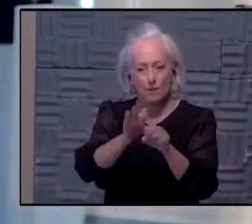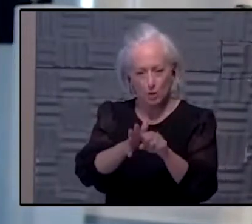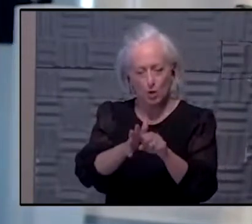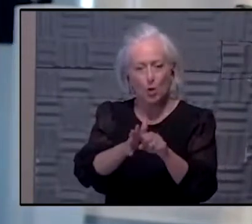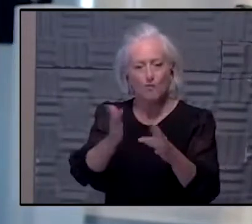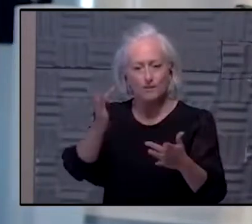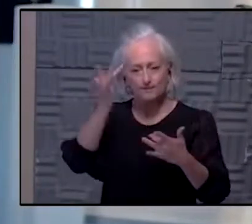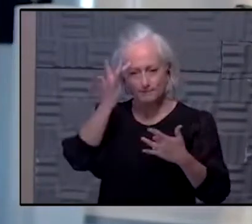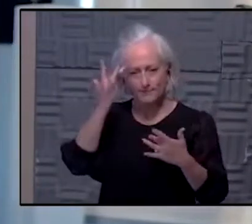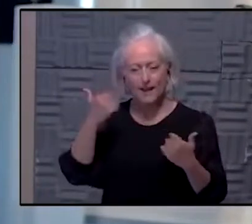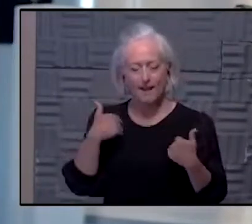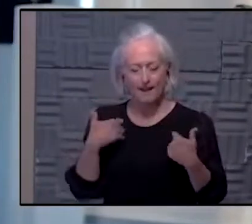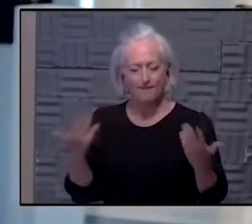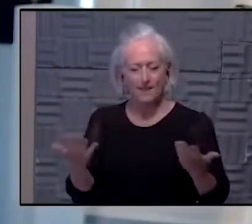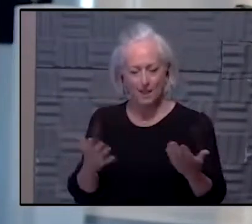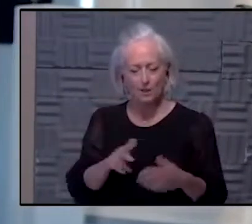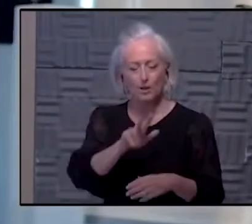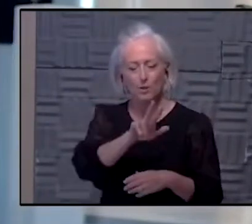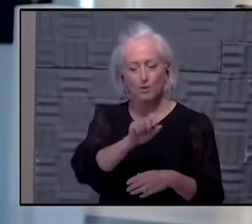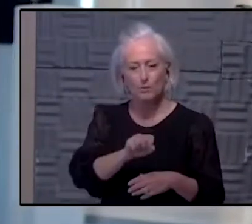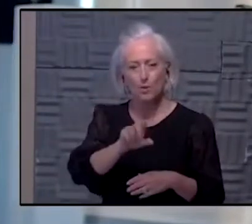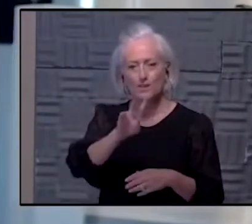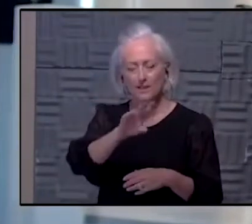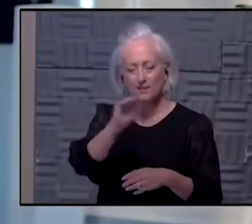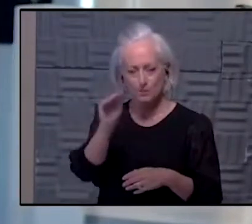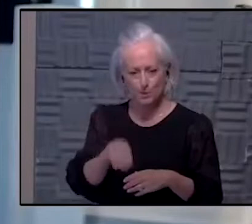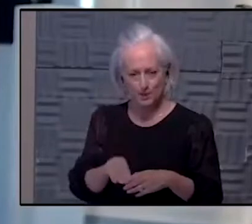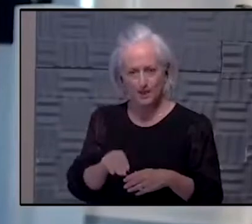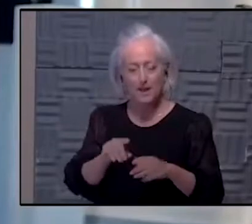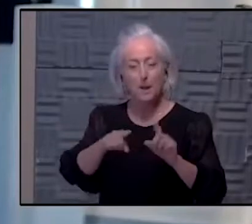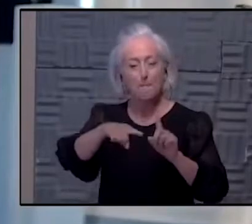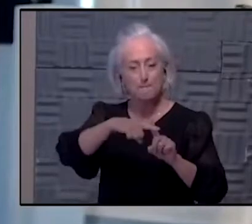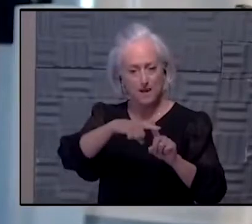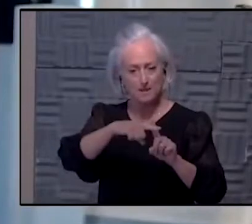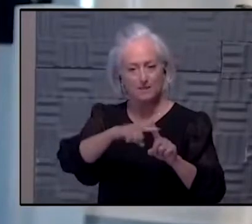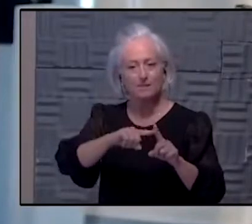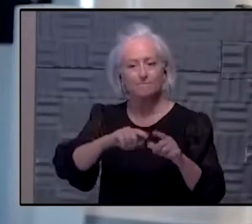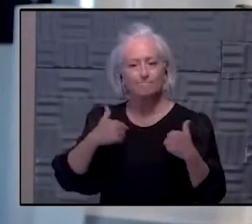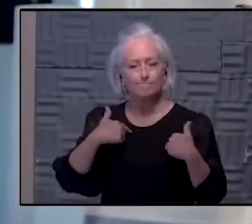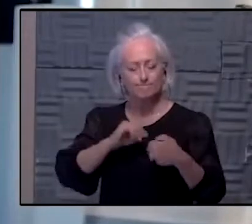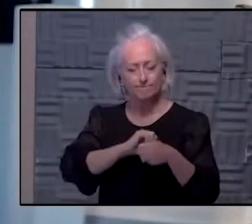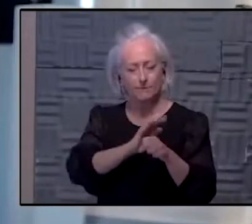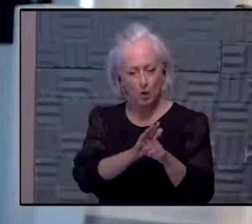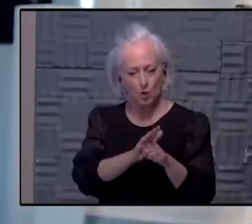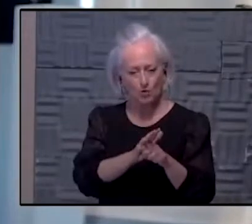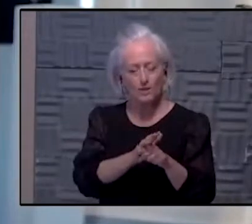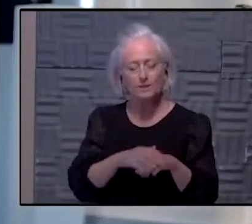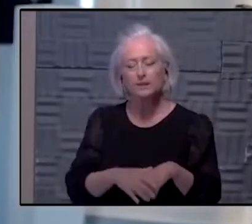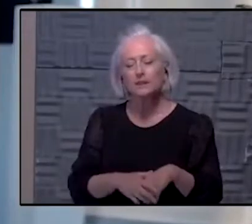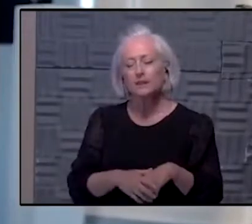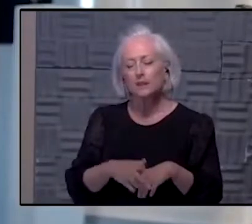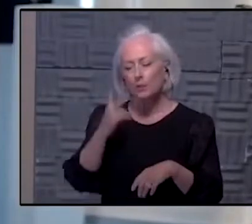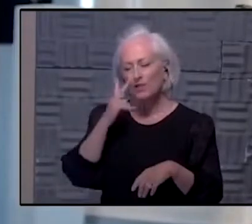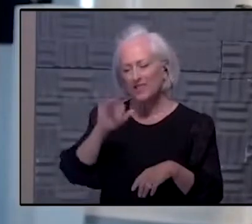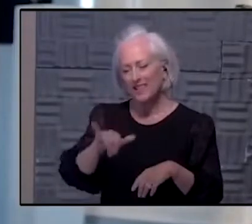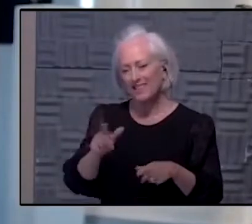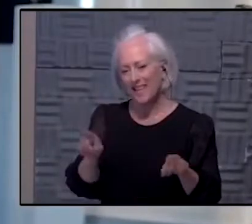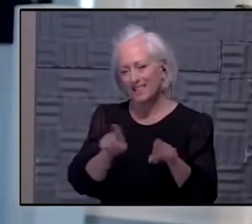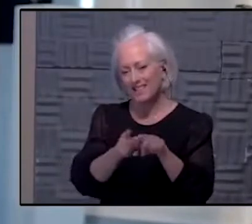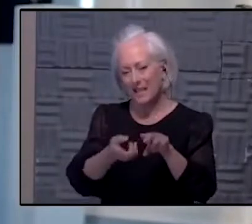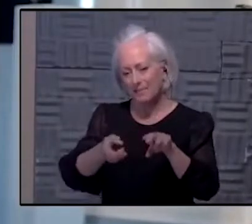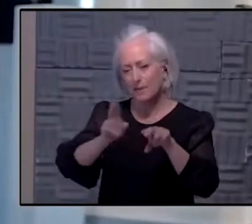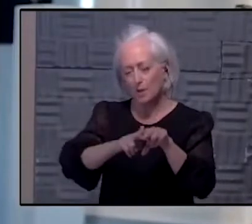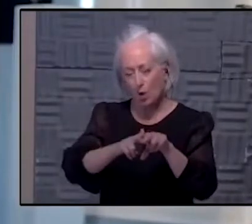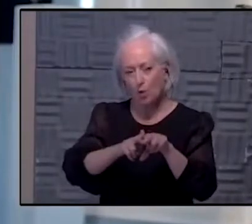currently in Kansas, 3.7% positive testing. And we've seen that same bump about 10 days ago. I met with the KU engineers